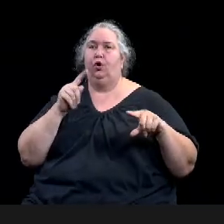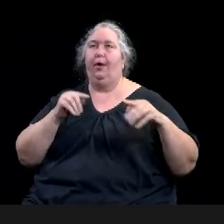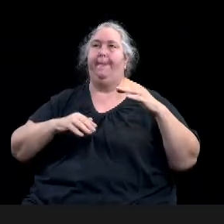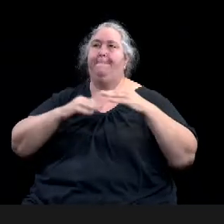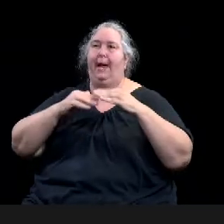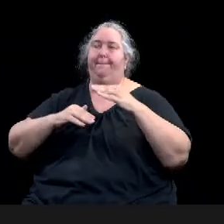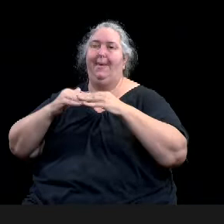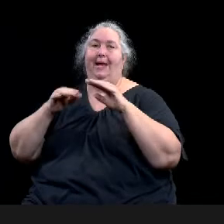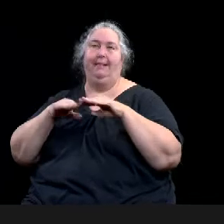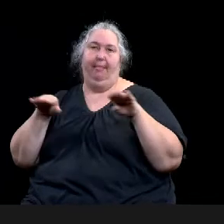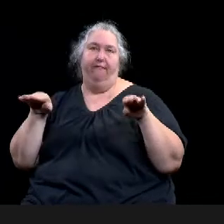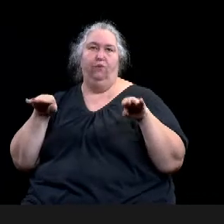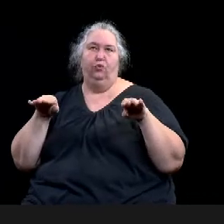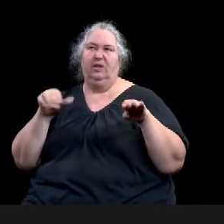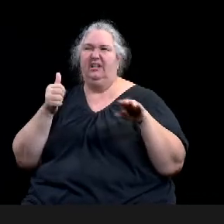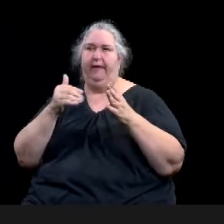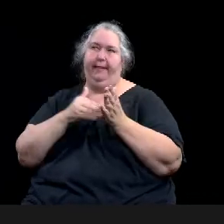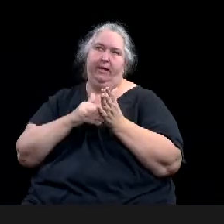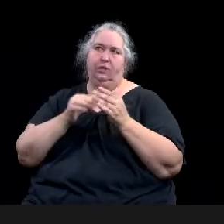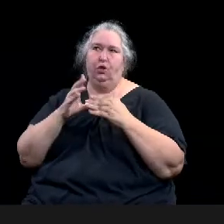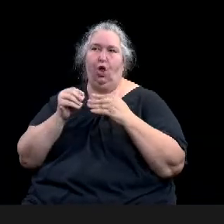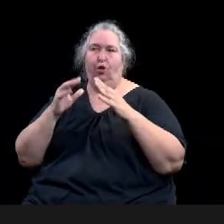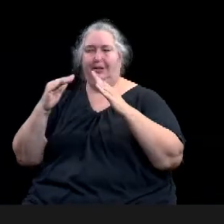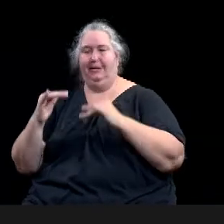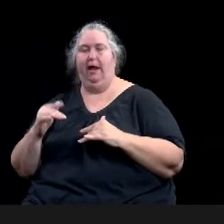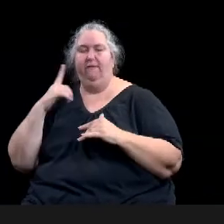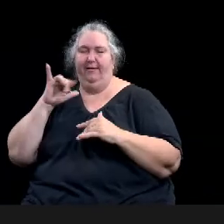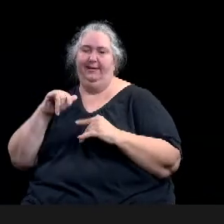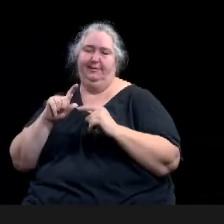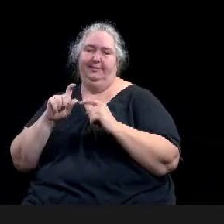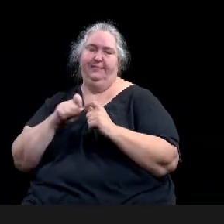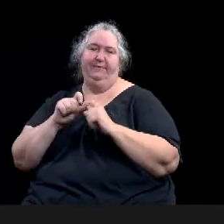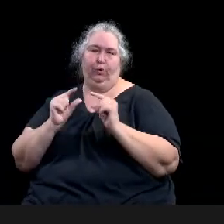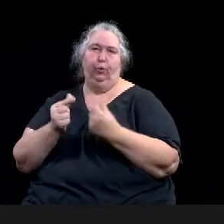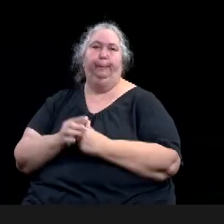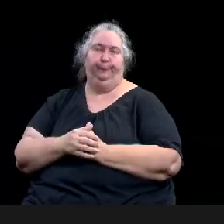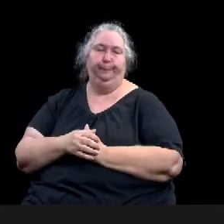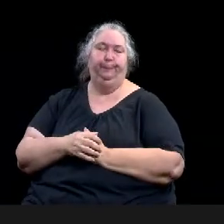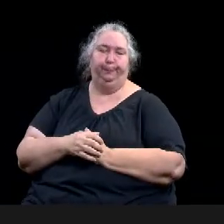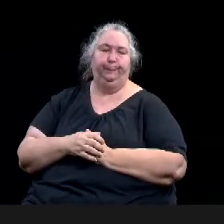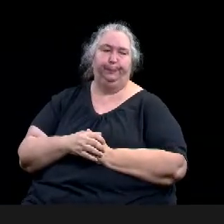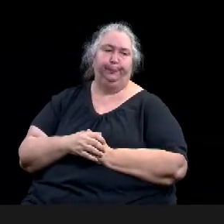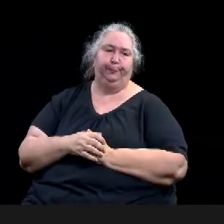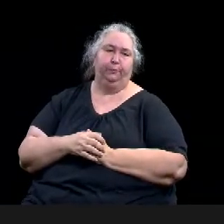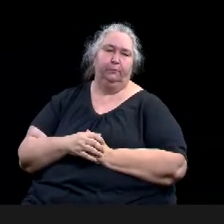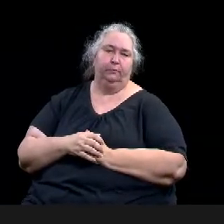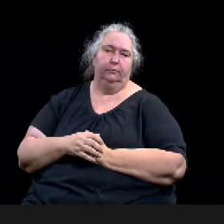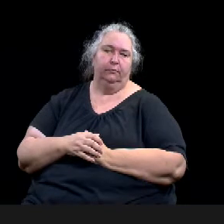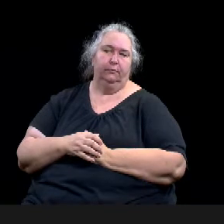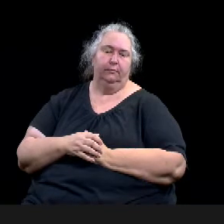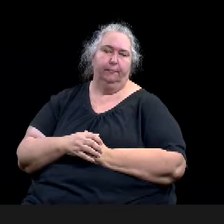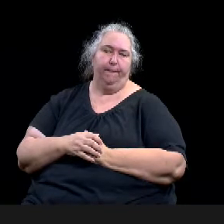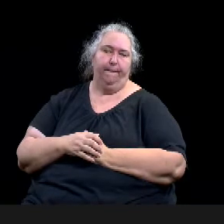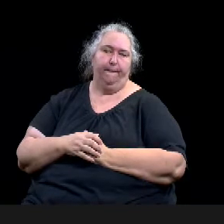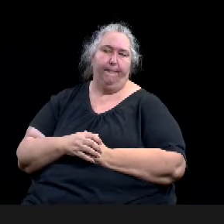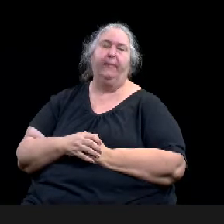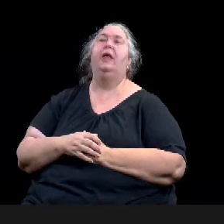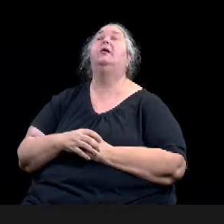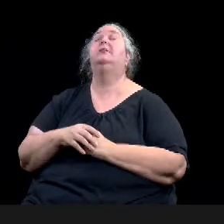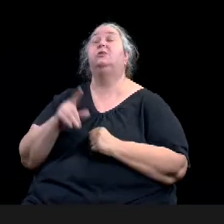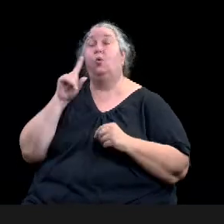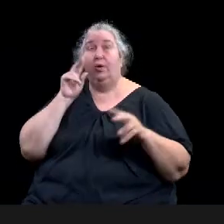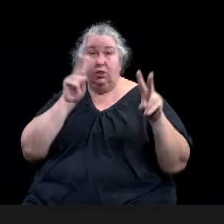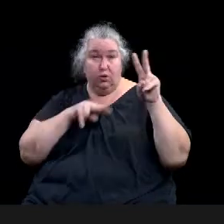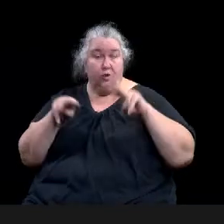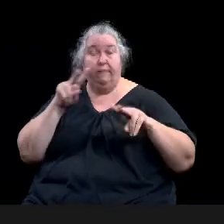So, we surveyed those cities, we talked to them, but we also thought it was really important. We were structuring a neighborhood grant program for our